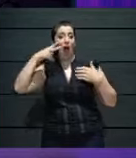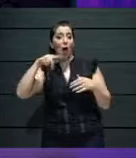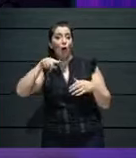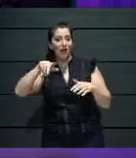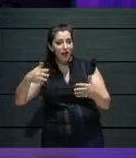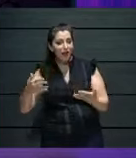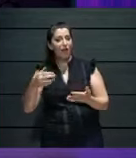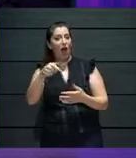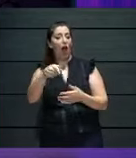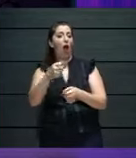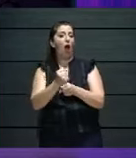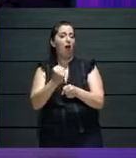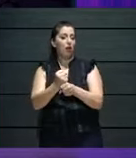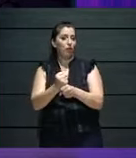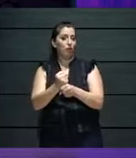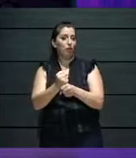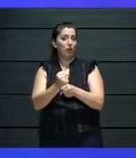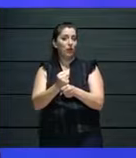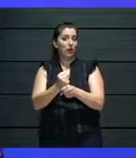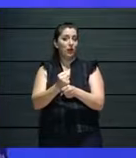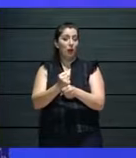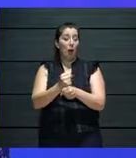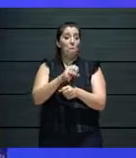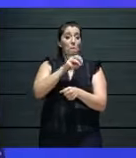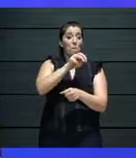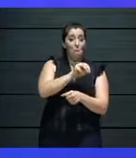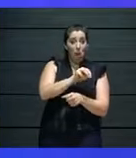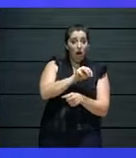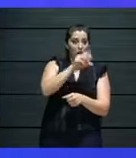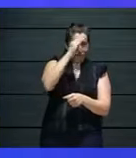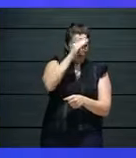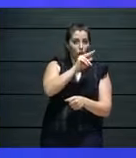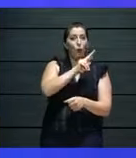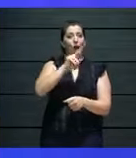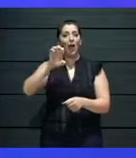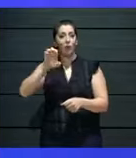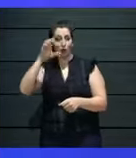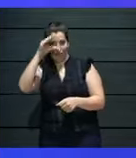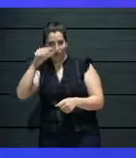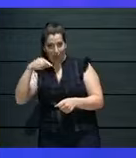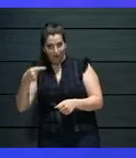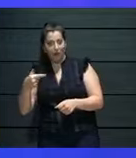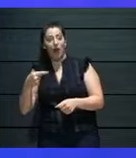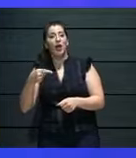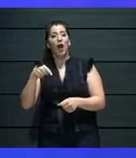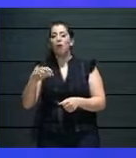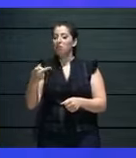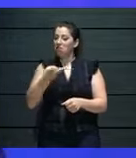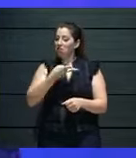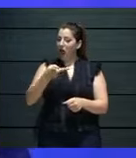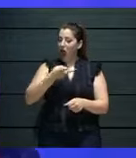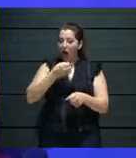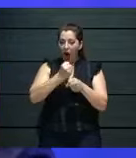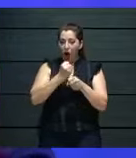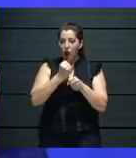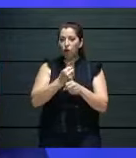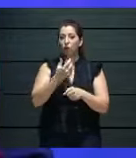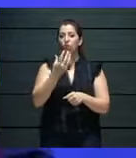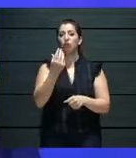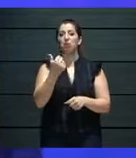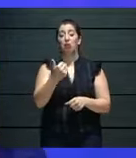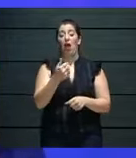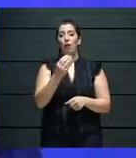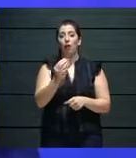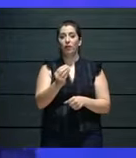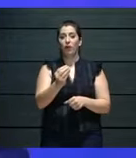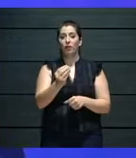have been very active on all the platforms. You were asking the chairman a while ago what sort of aid, what sort